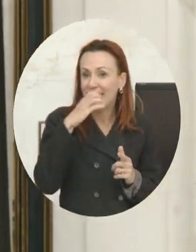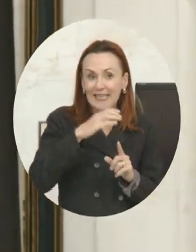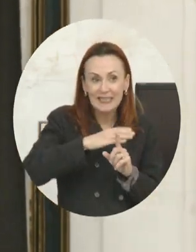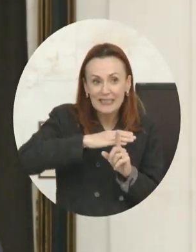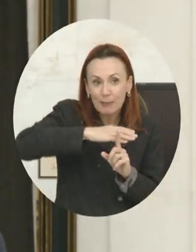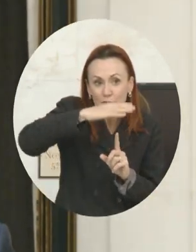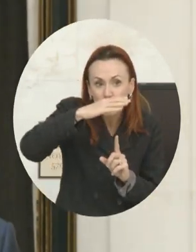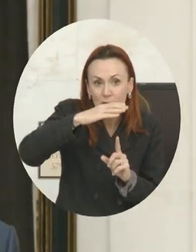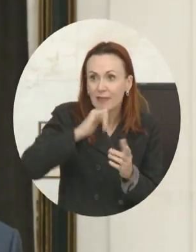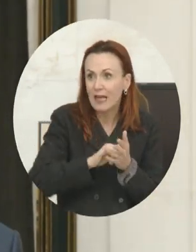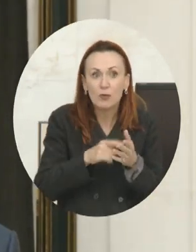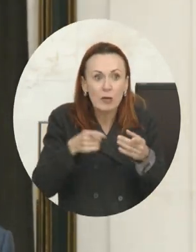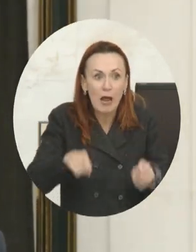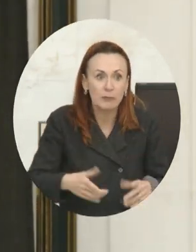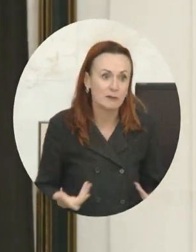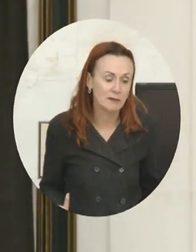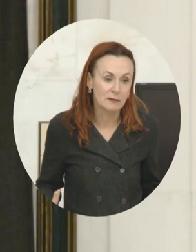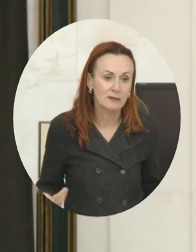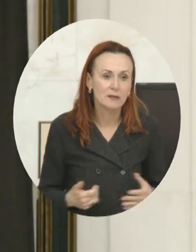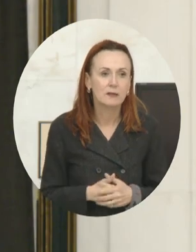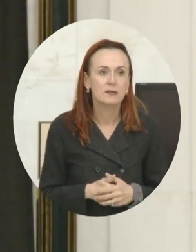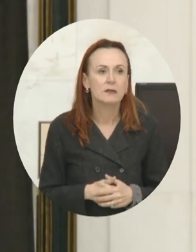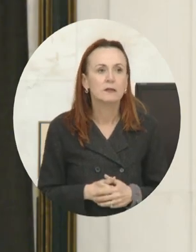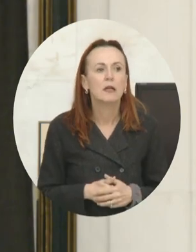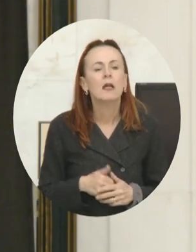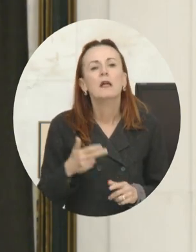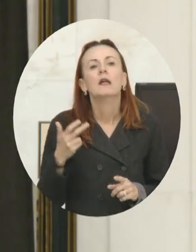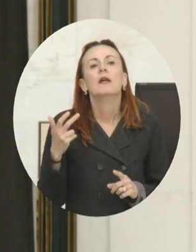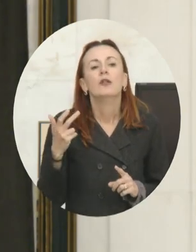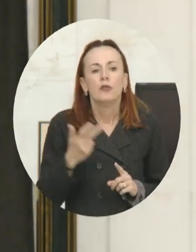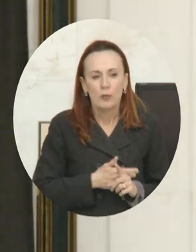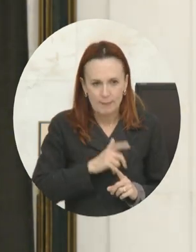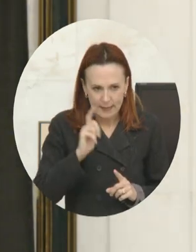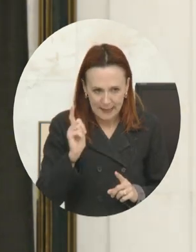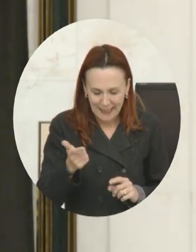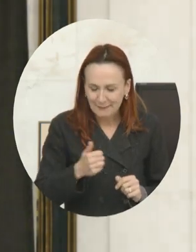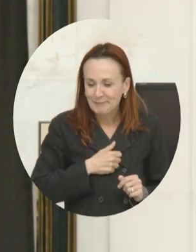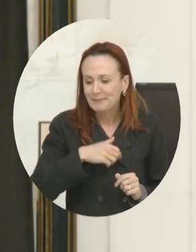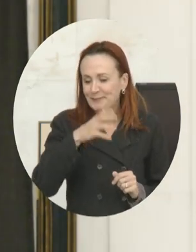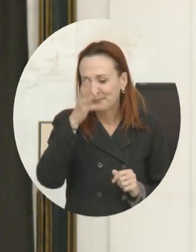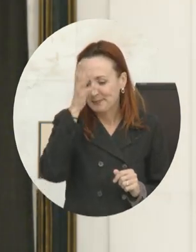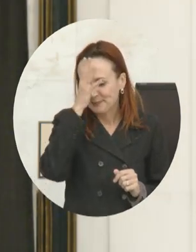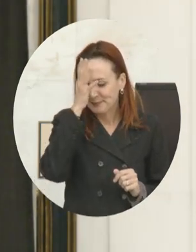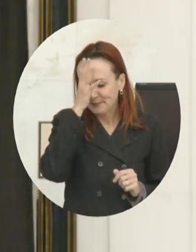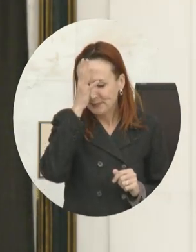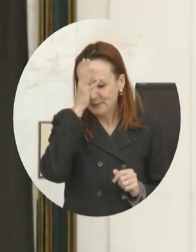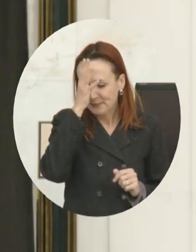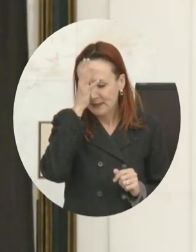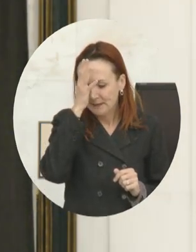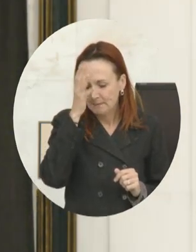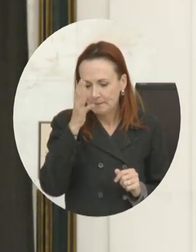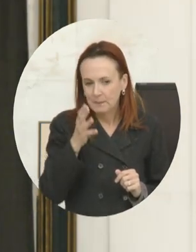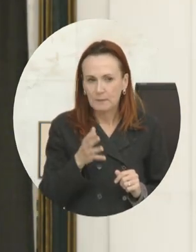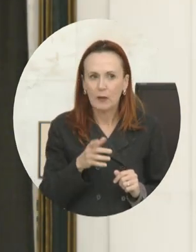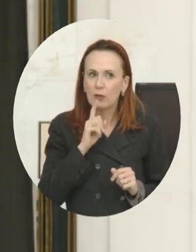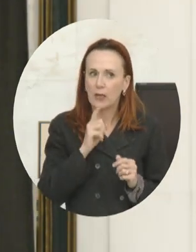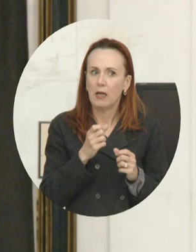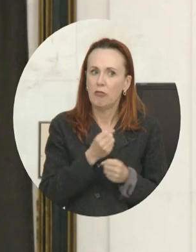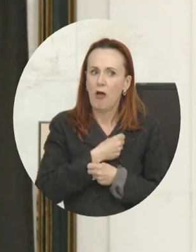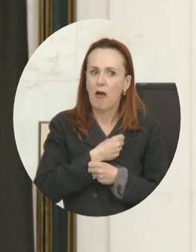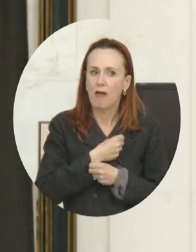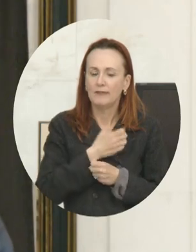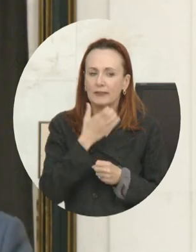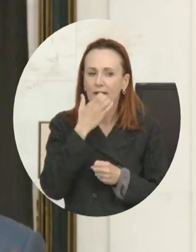what happened. Three months later, my dad, an avid hot tubber since 1972,